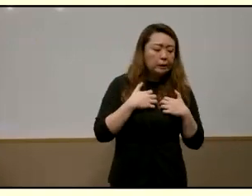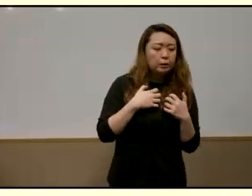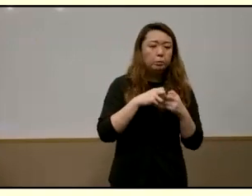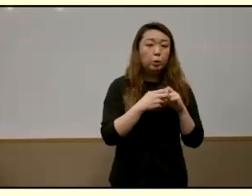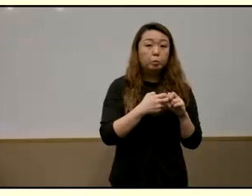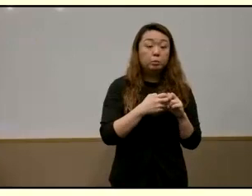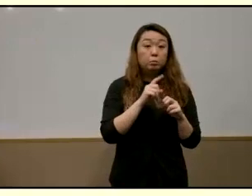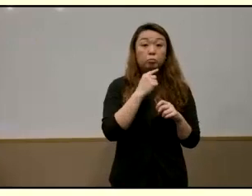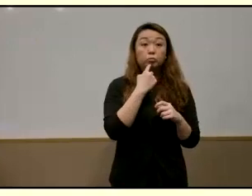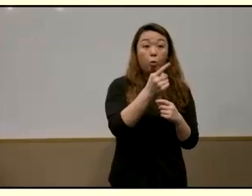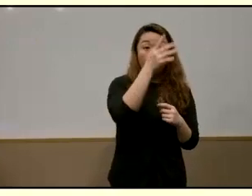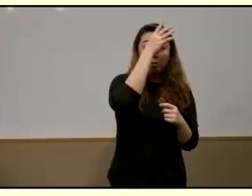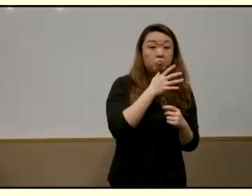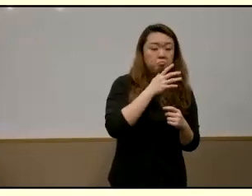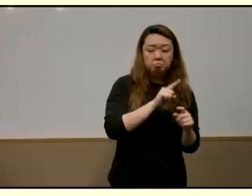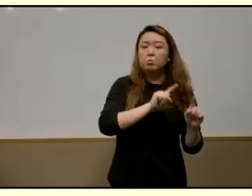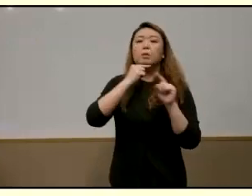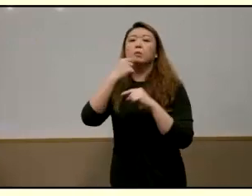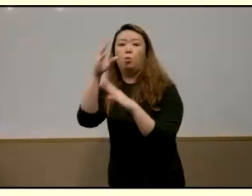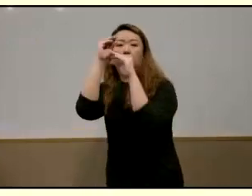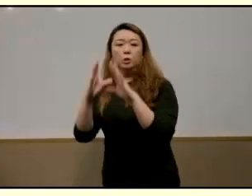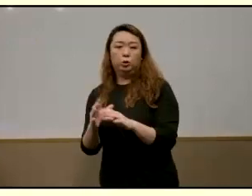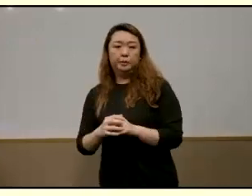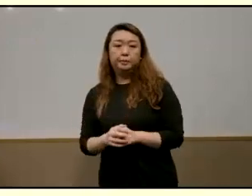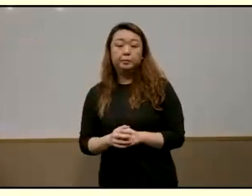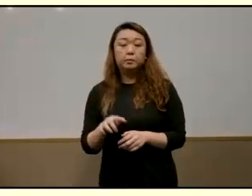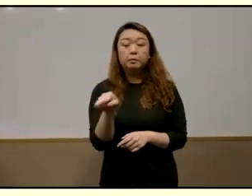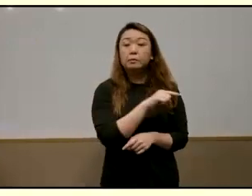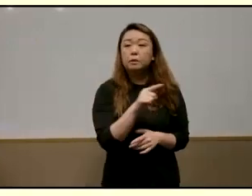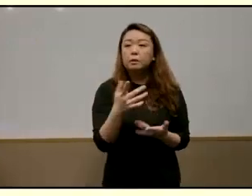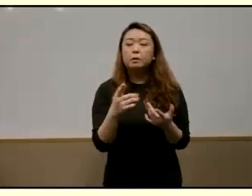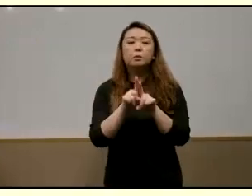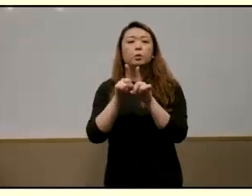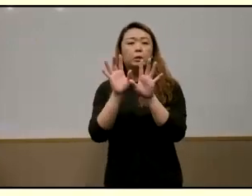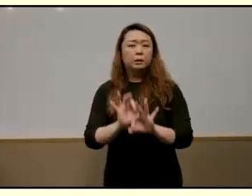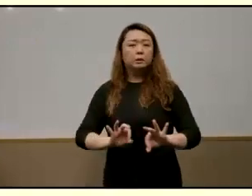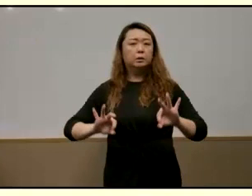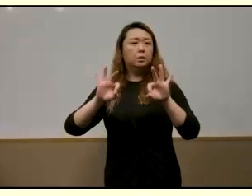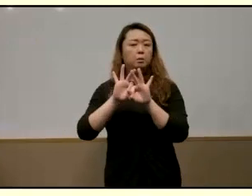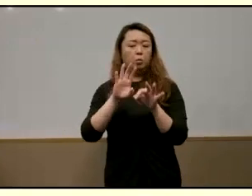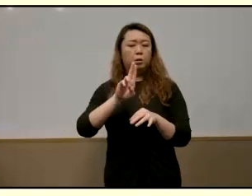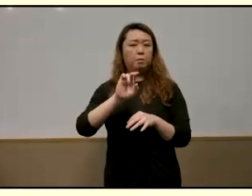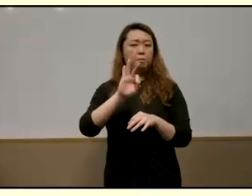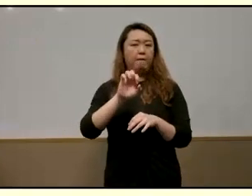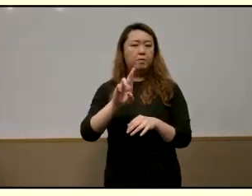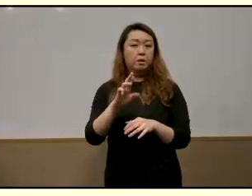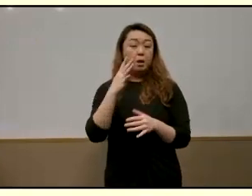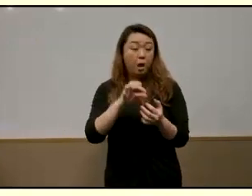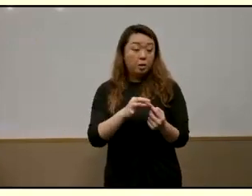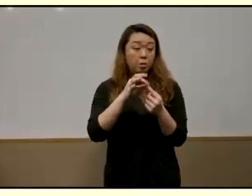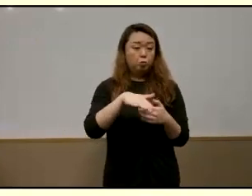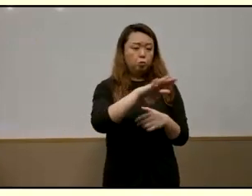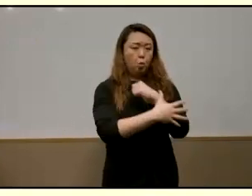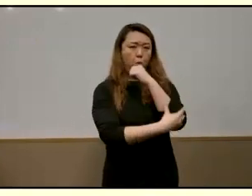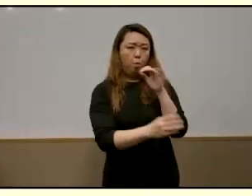turn these relationships were they often formed in this important buffer especially for disadvantaged families given research